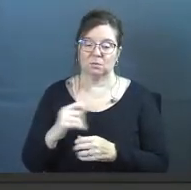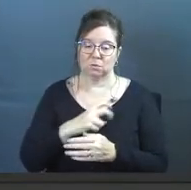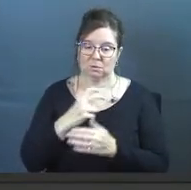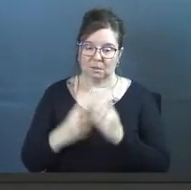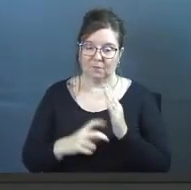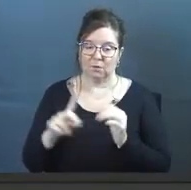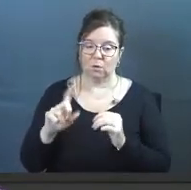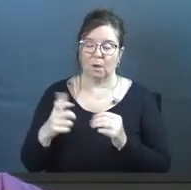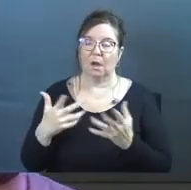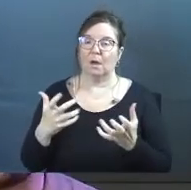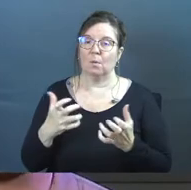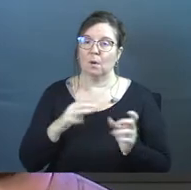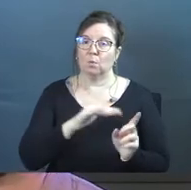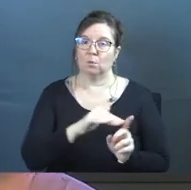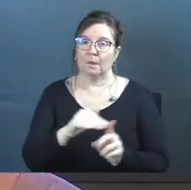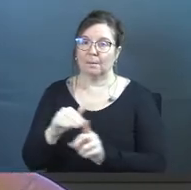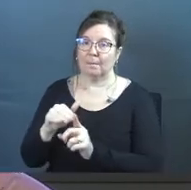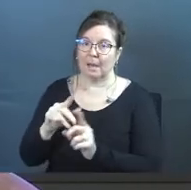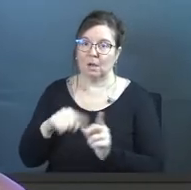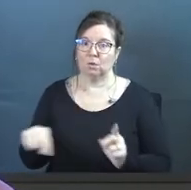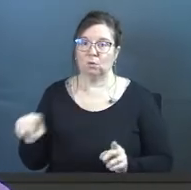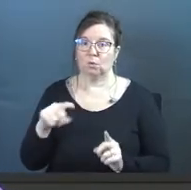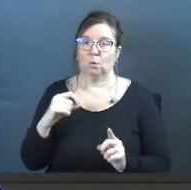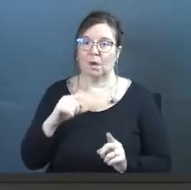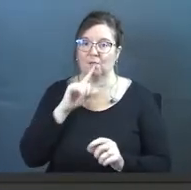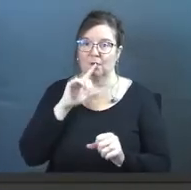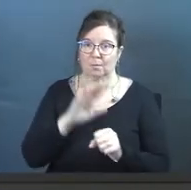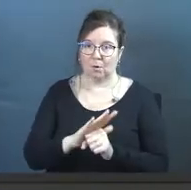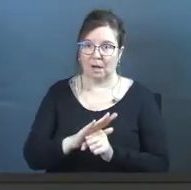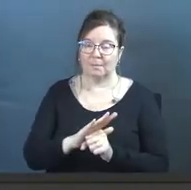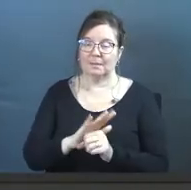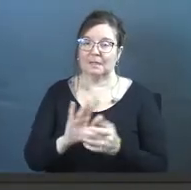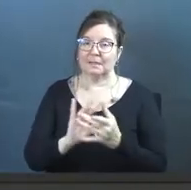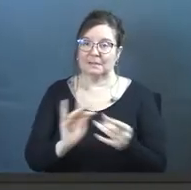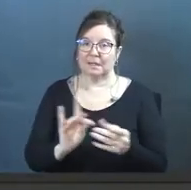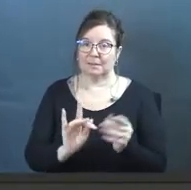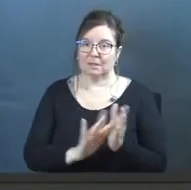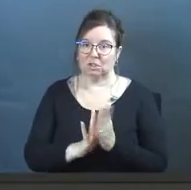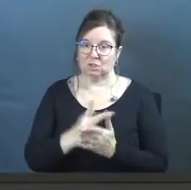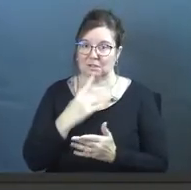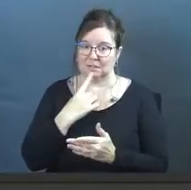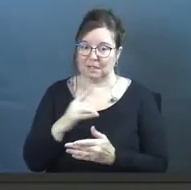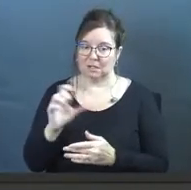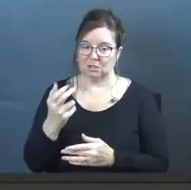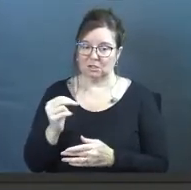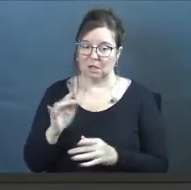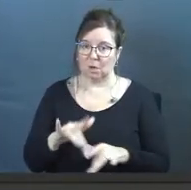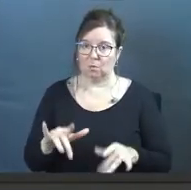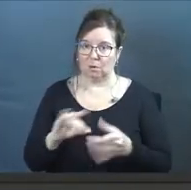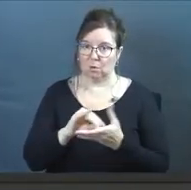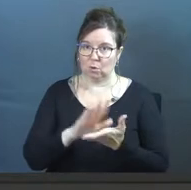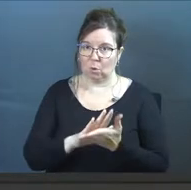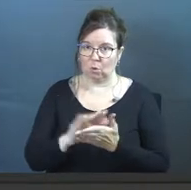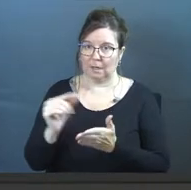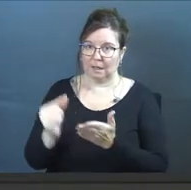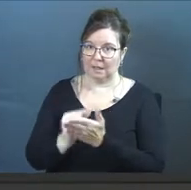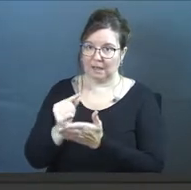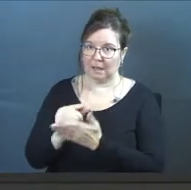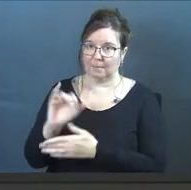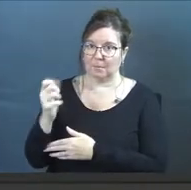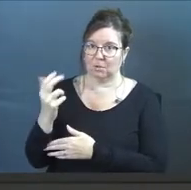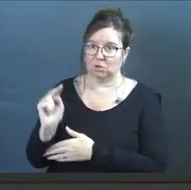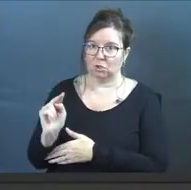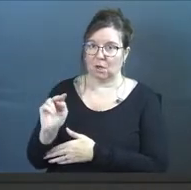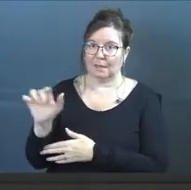we're diving into this question, I want to remind you of a promise and a statement that Jesus gave that John recorded in his gospel in John chapter